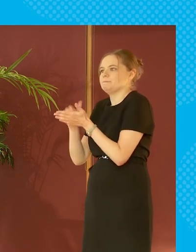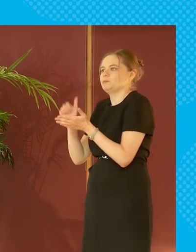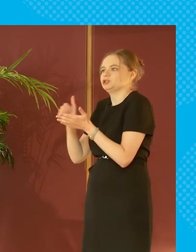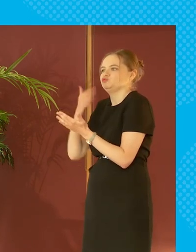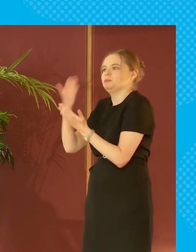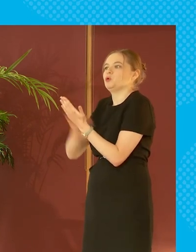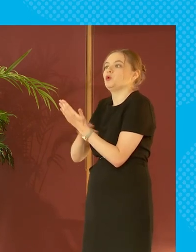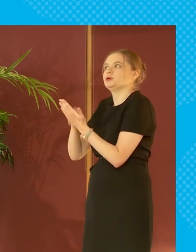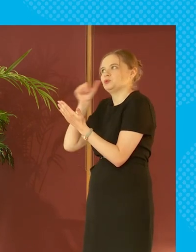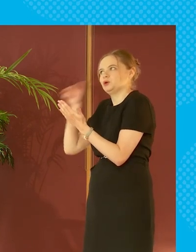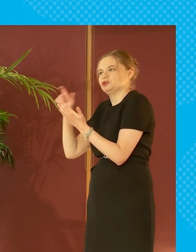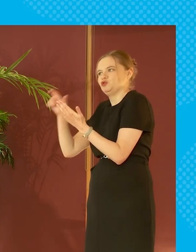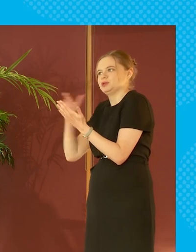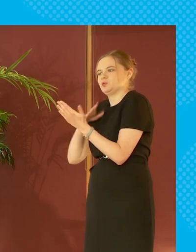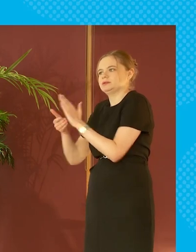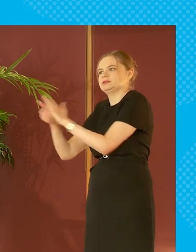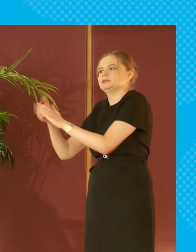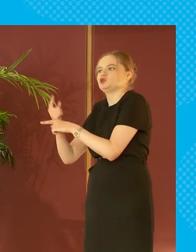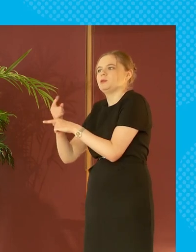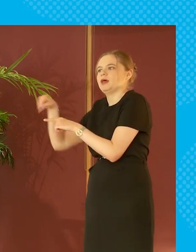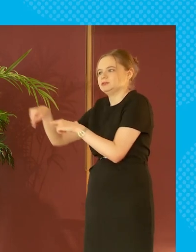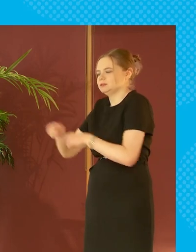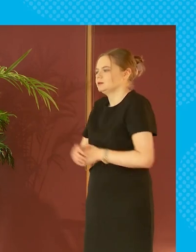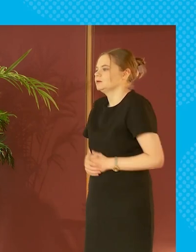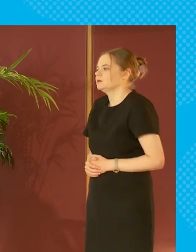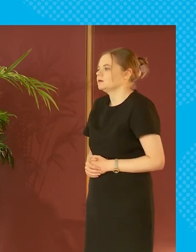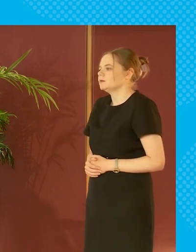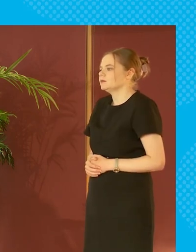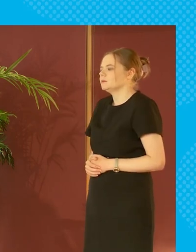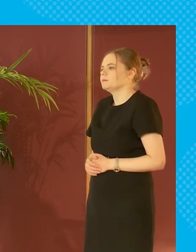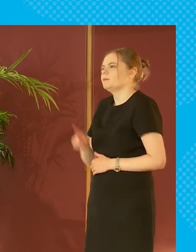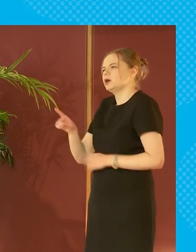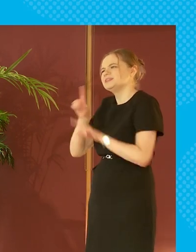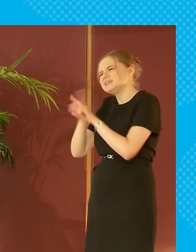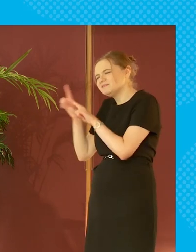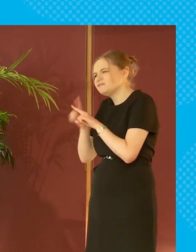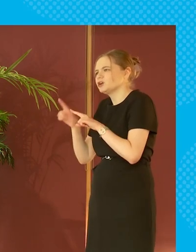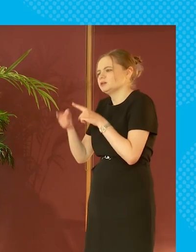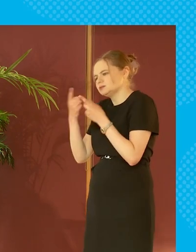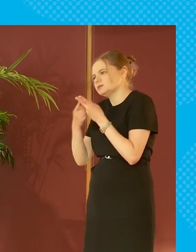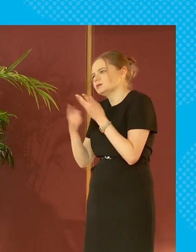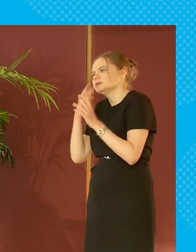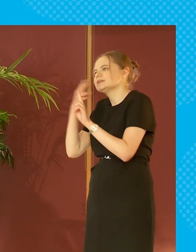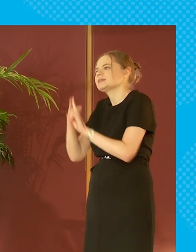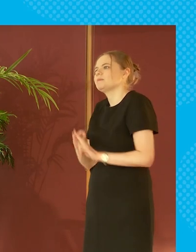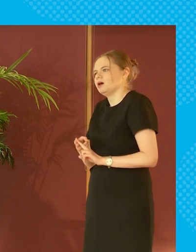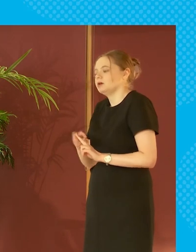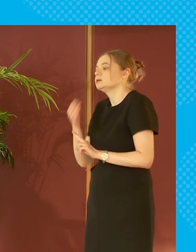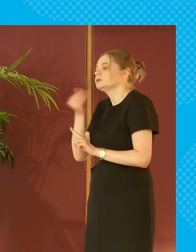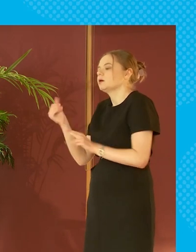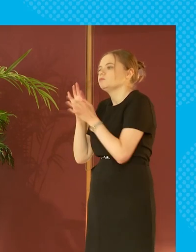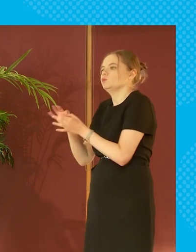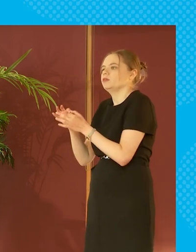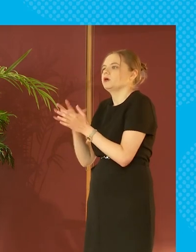this so i'm sure chris will want to come in here to talk more about that but there are different types of stigma due to cultural